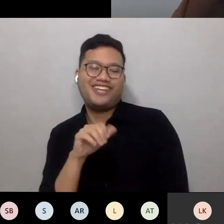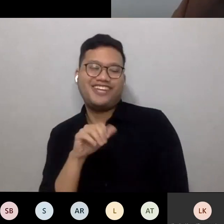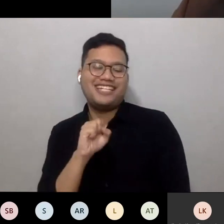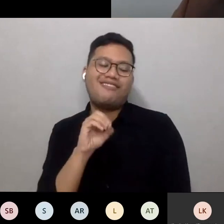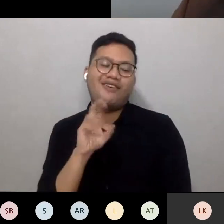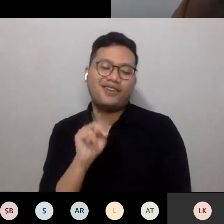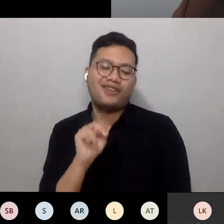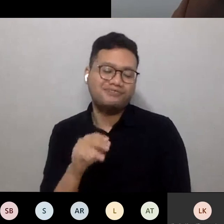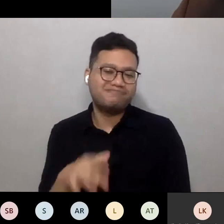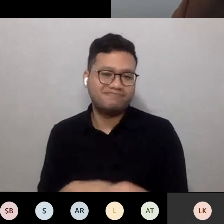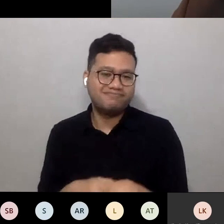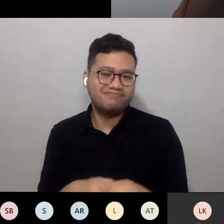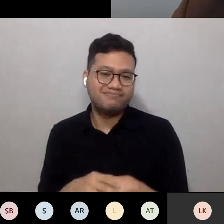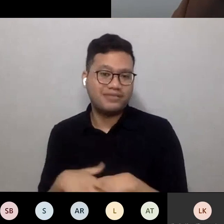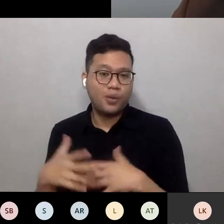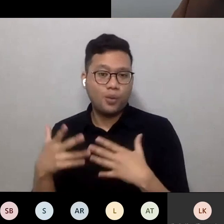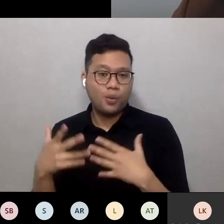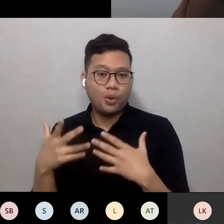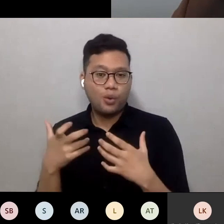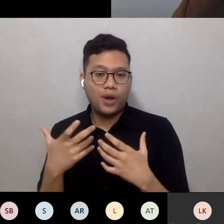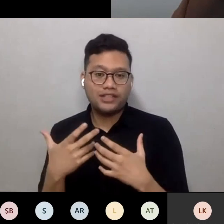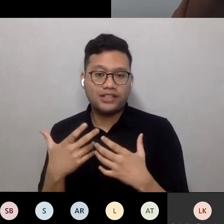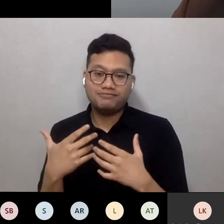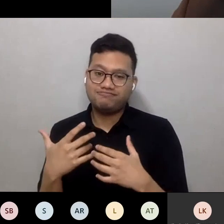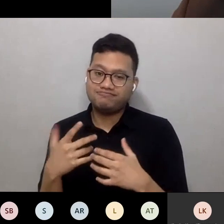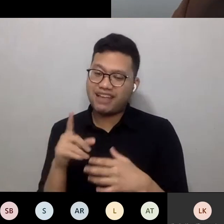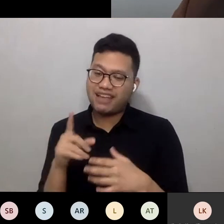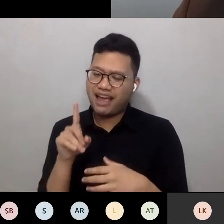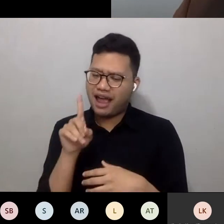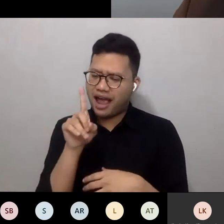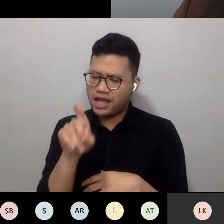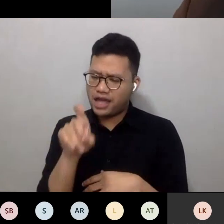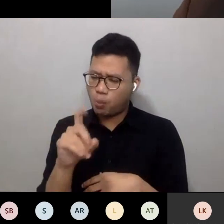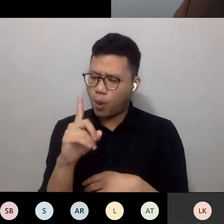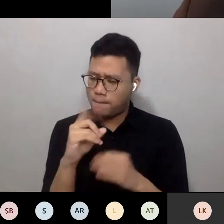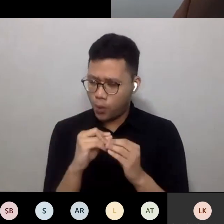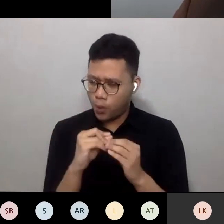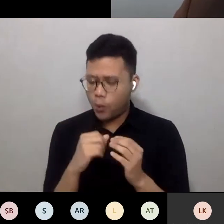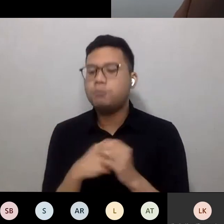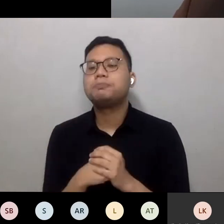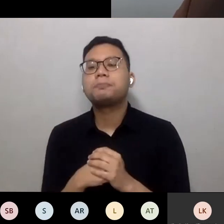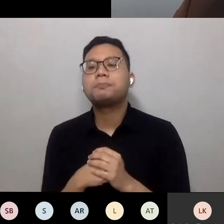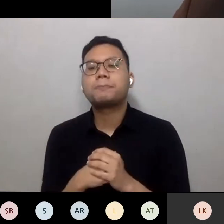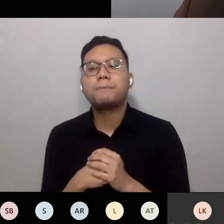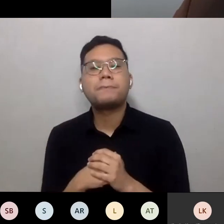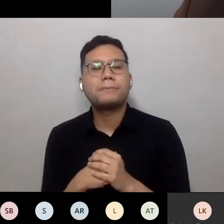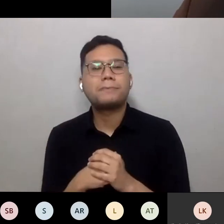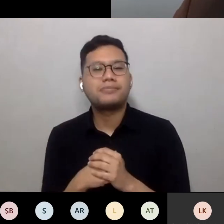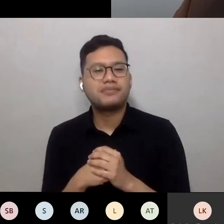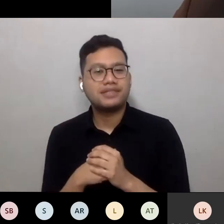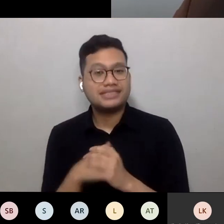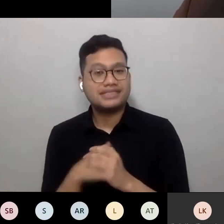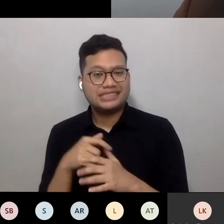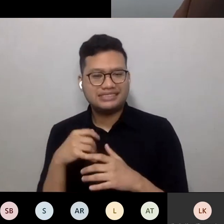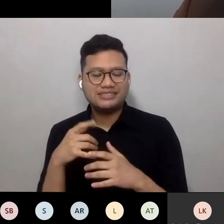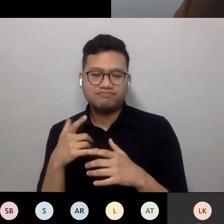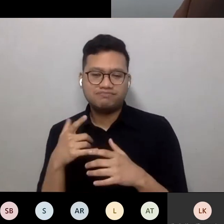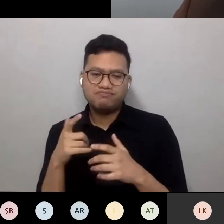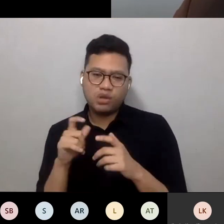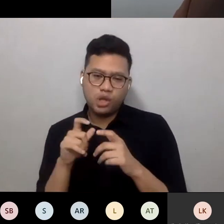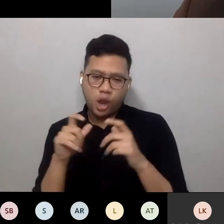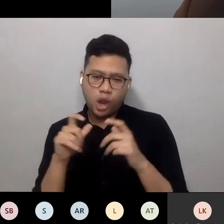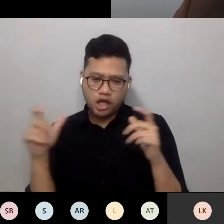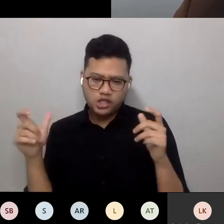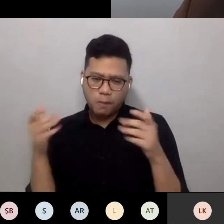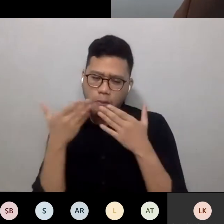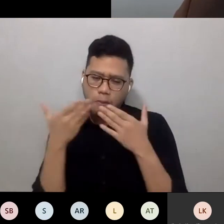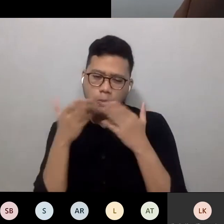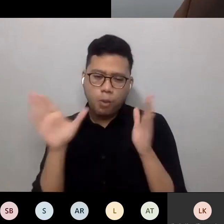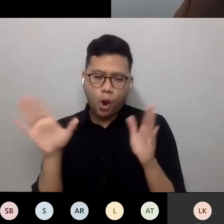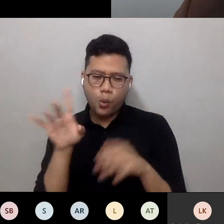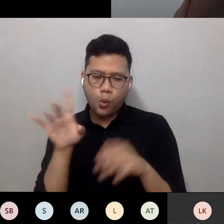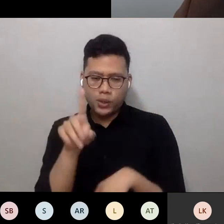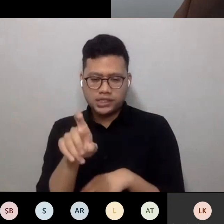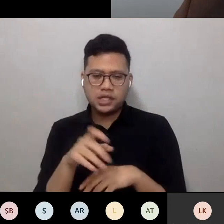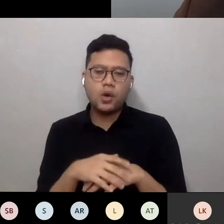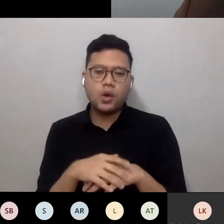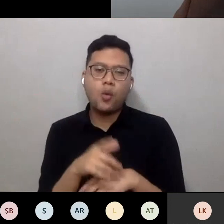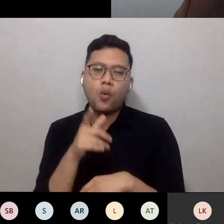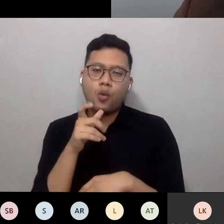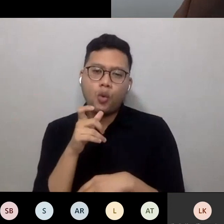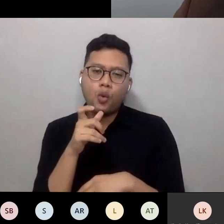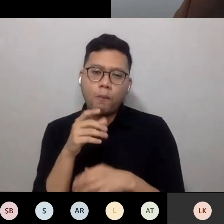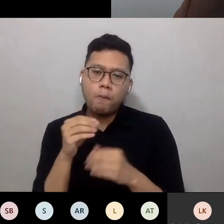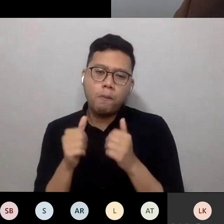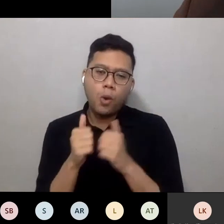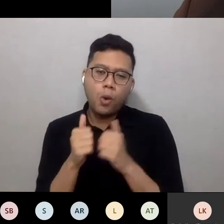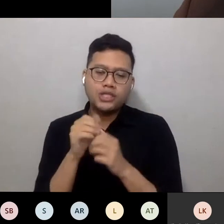Could I just take the time to ask another question as well? Of course. This is a larger, broader one. Who are the most